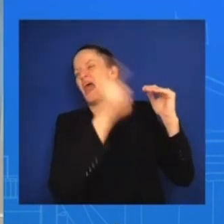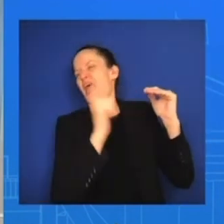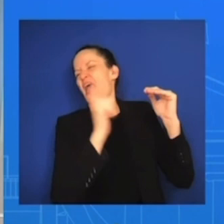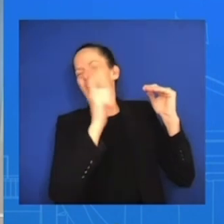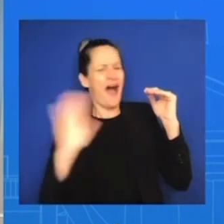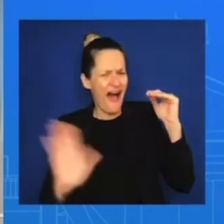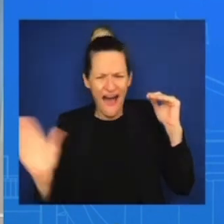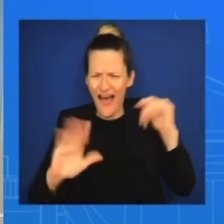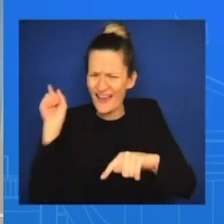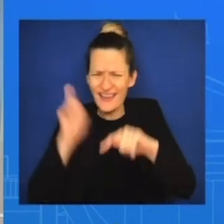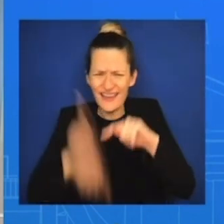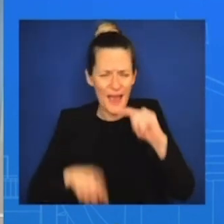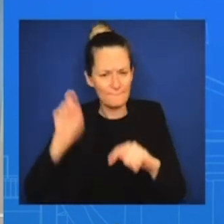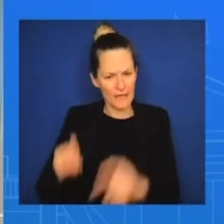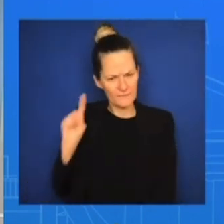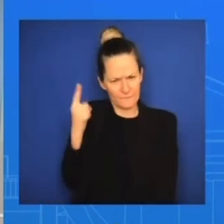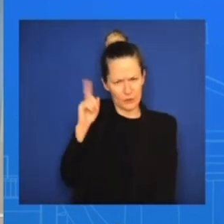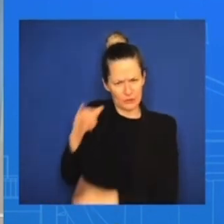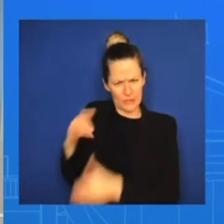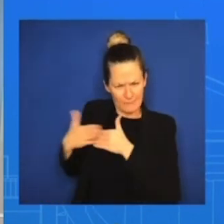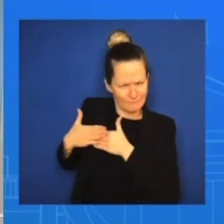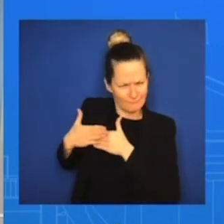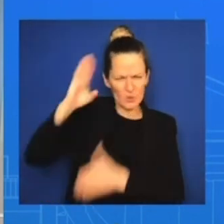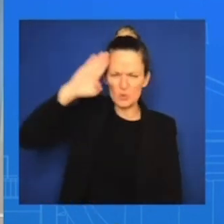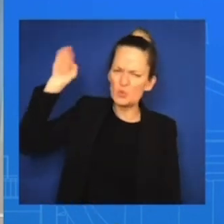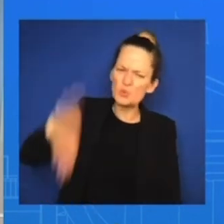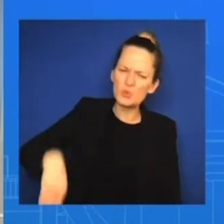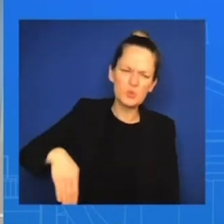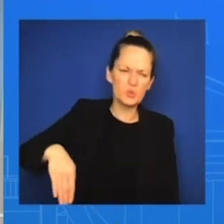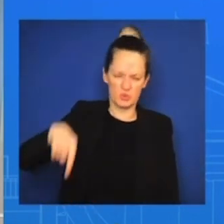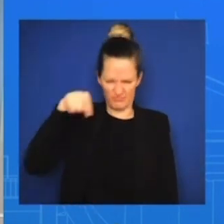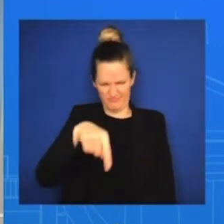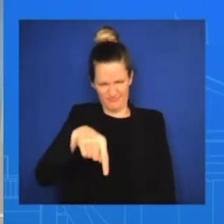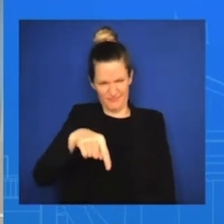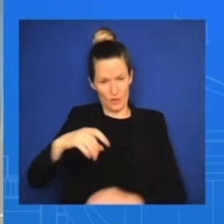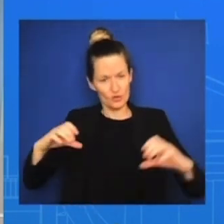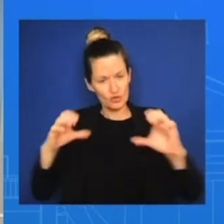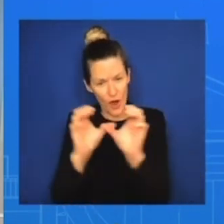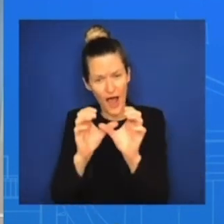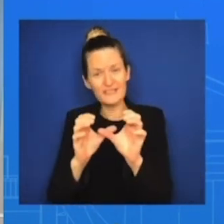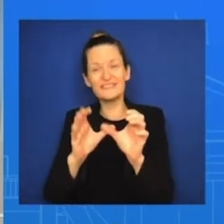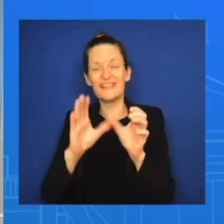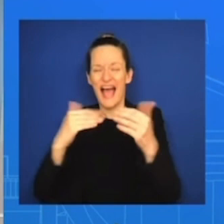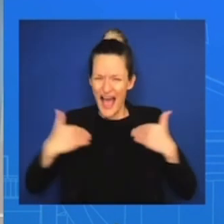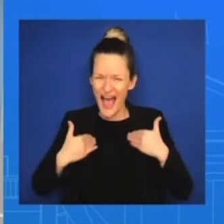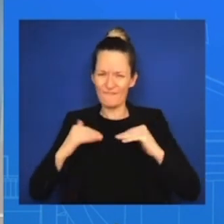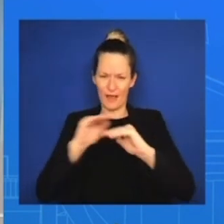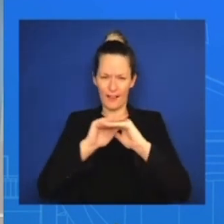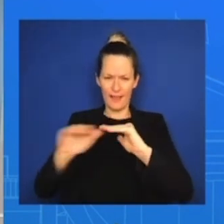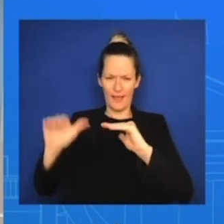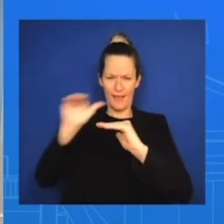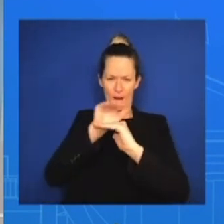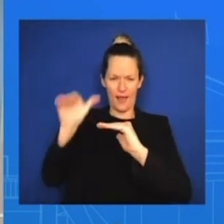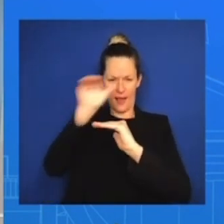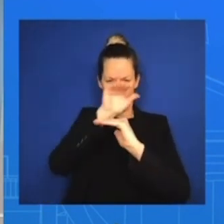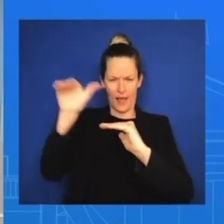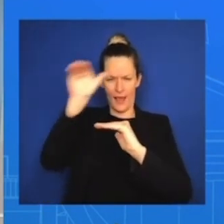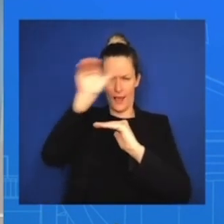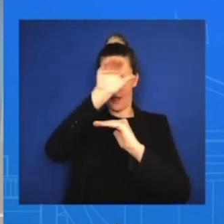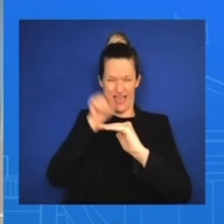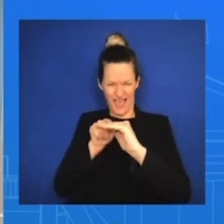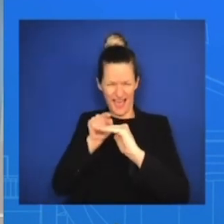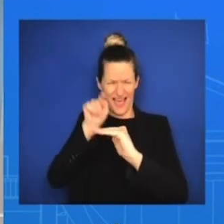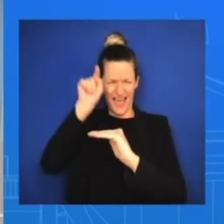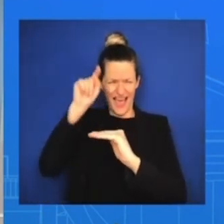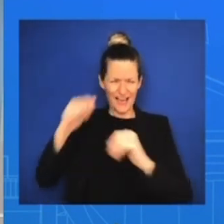is layered on top of other challenges that we face. And so really, I think being able to push and say we have an